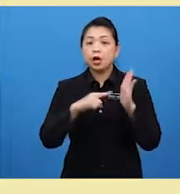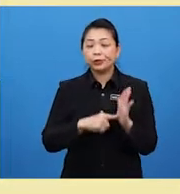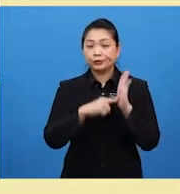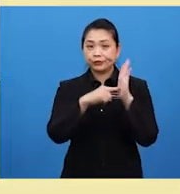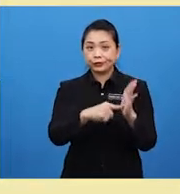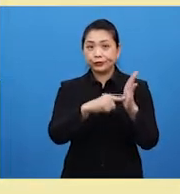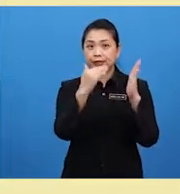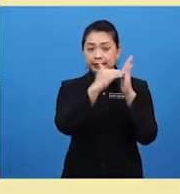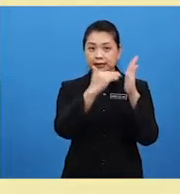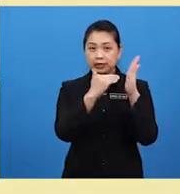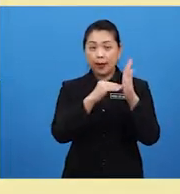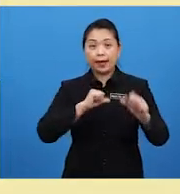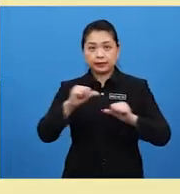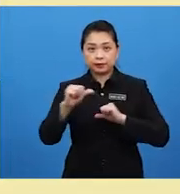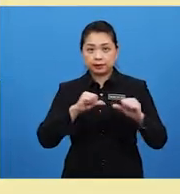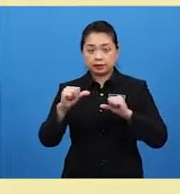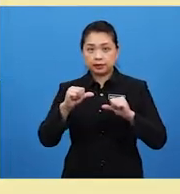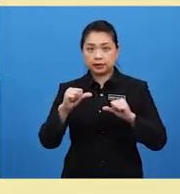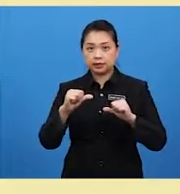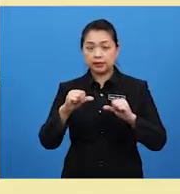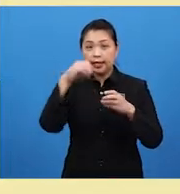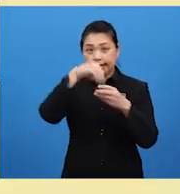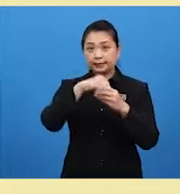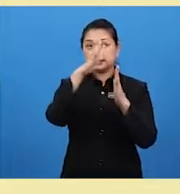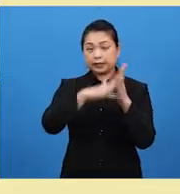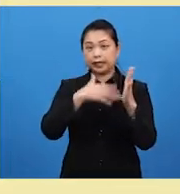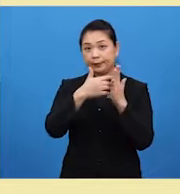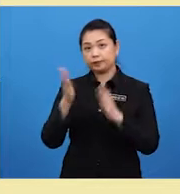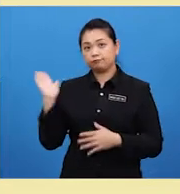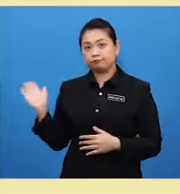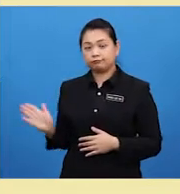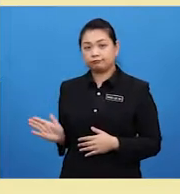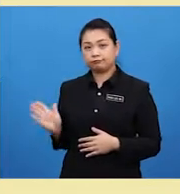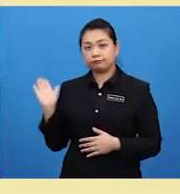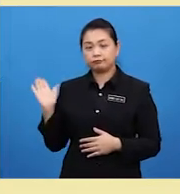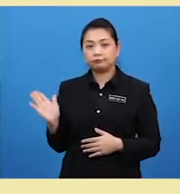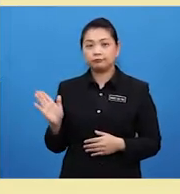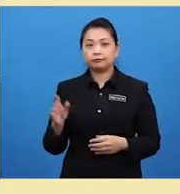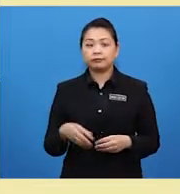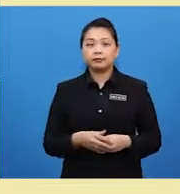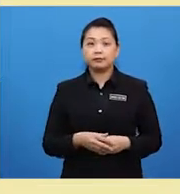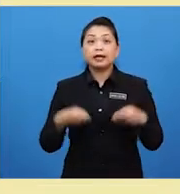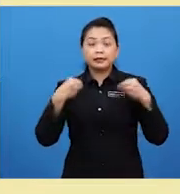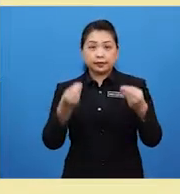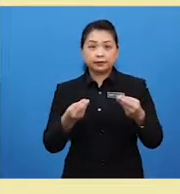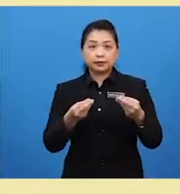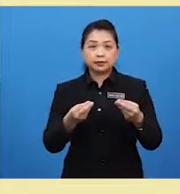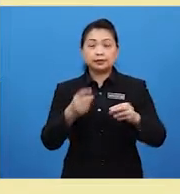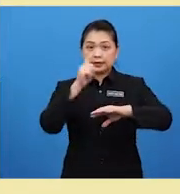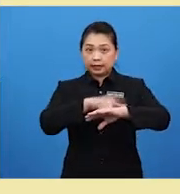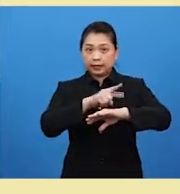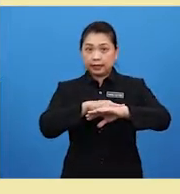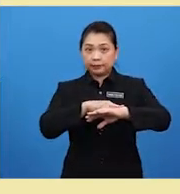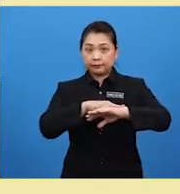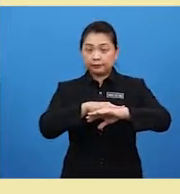list of activities and these tables on the screen. Give time for students to put the